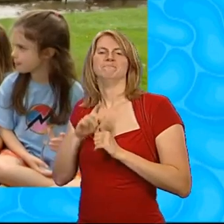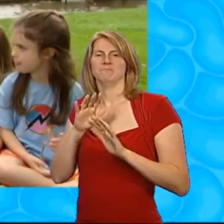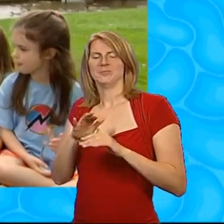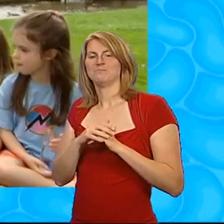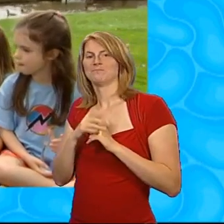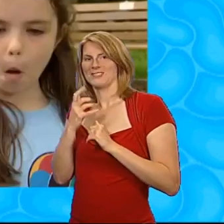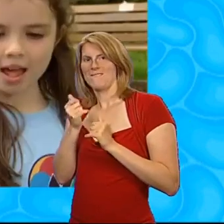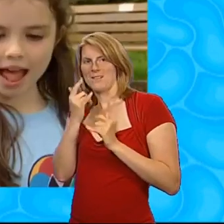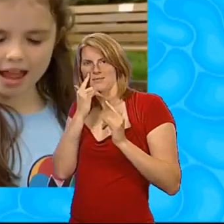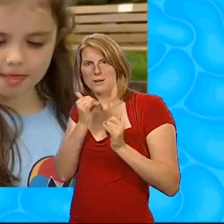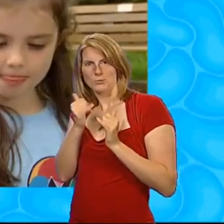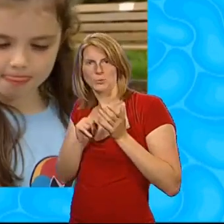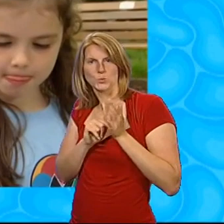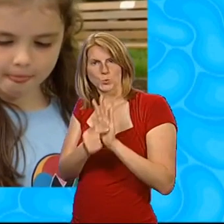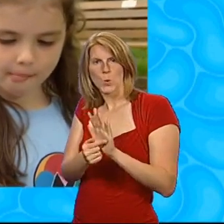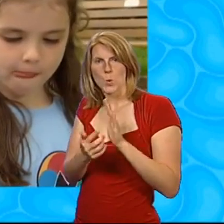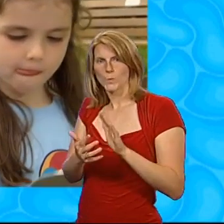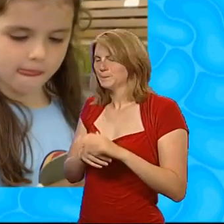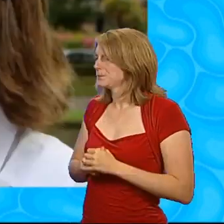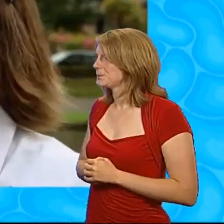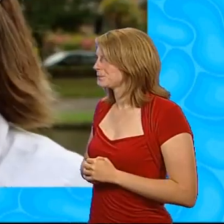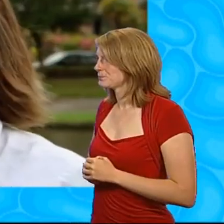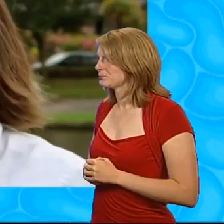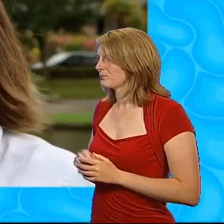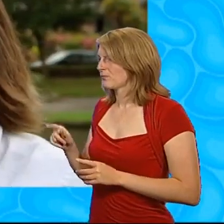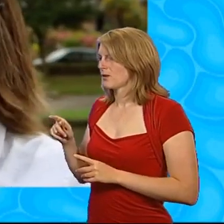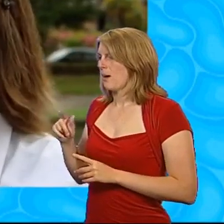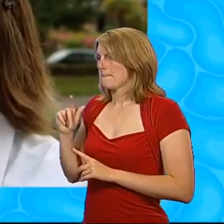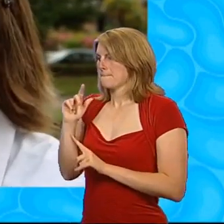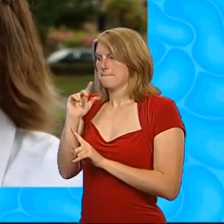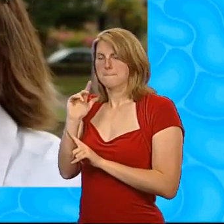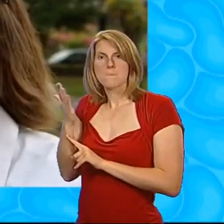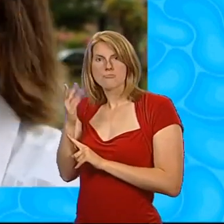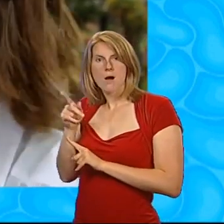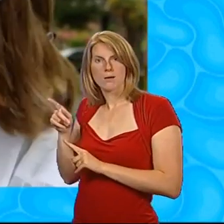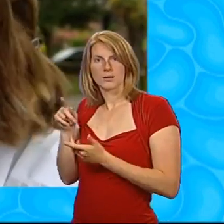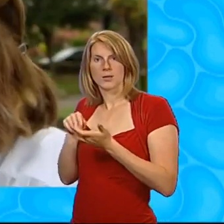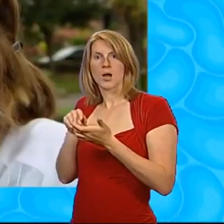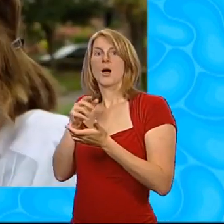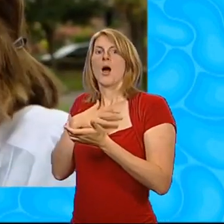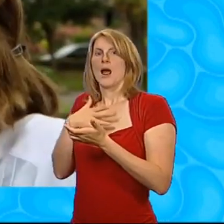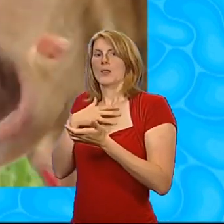show us it's there. Now, what I'd like you to do is breathe on the mirrors like this.